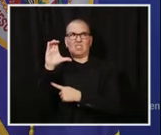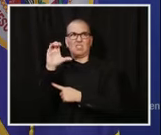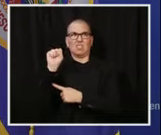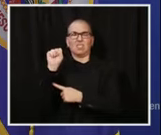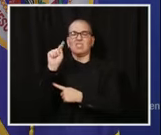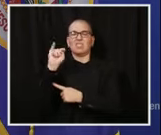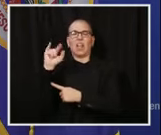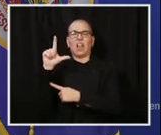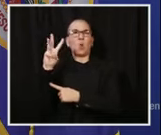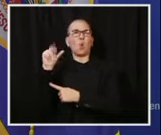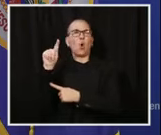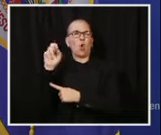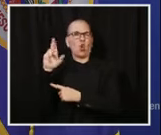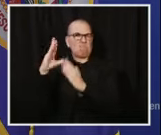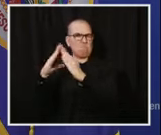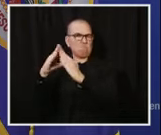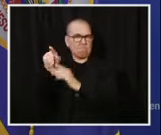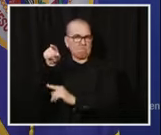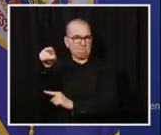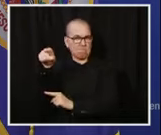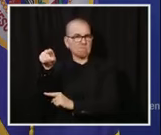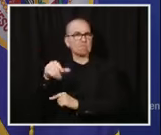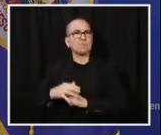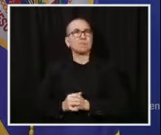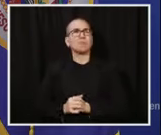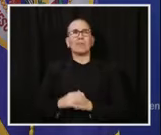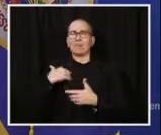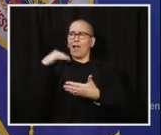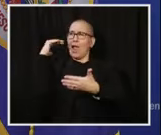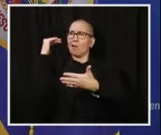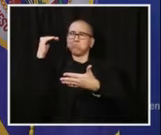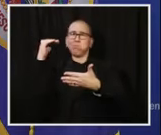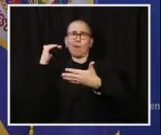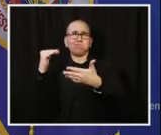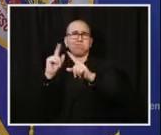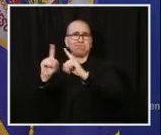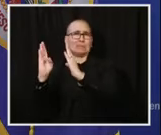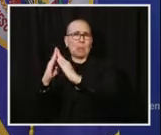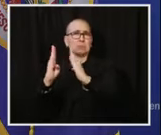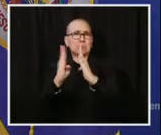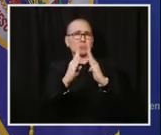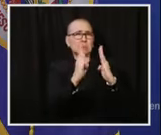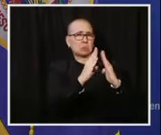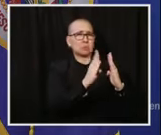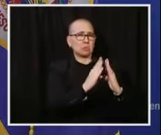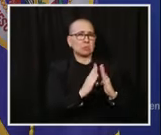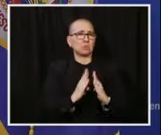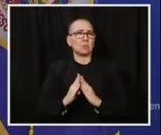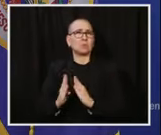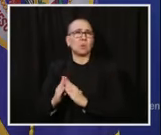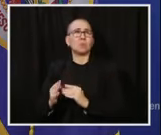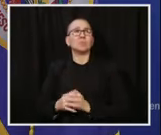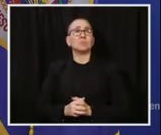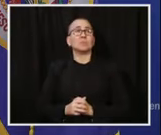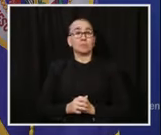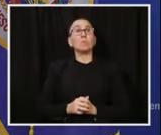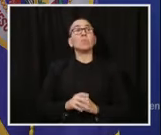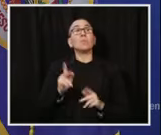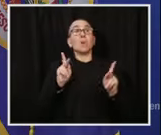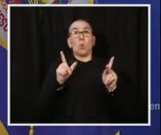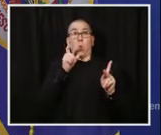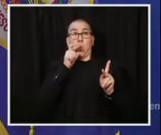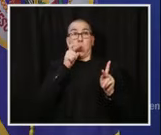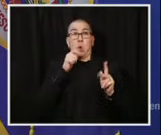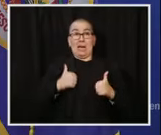focus continues to be on providing exceptional quality and faith-based care. We're deeply grateful to the frontline staff for their relentless commitment